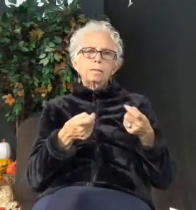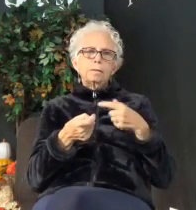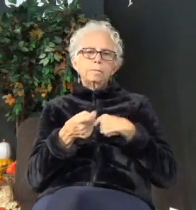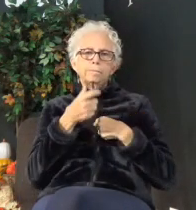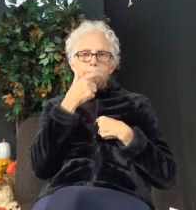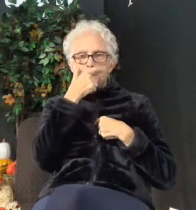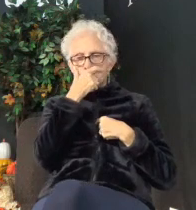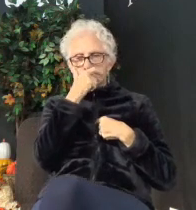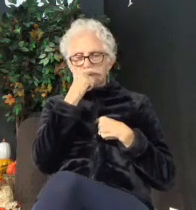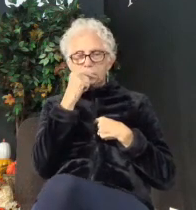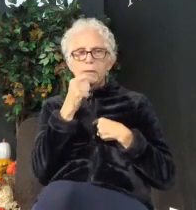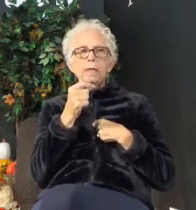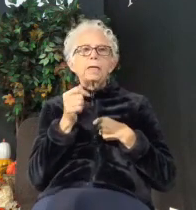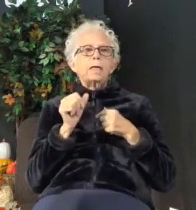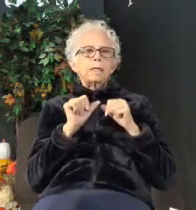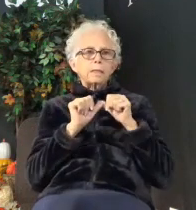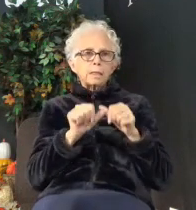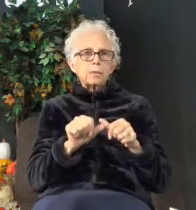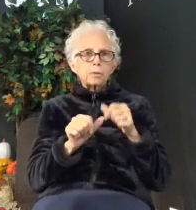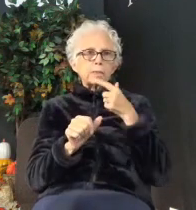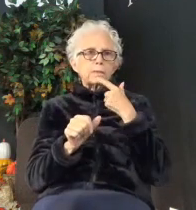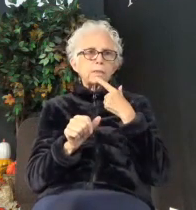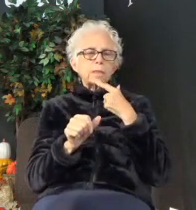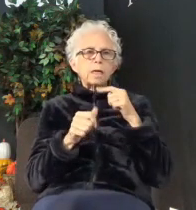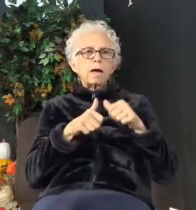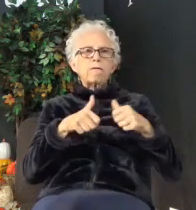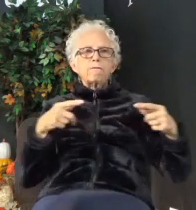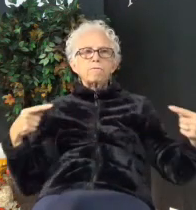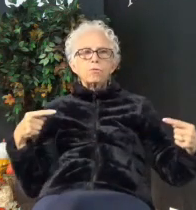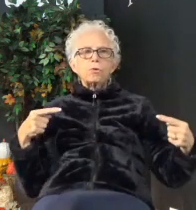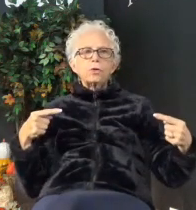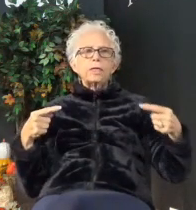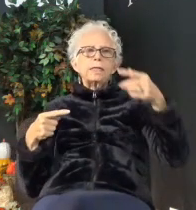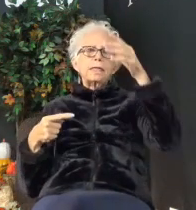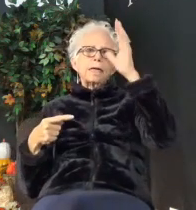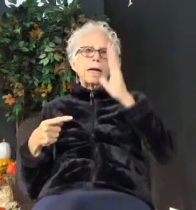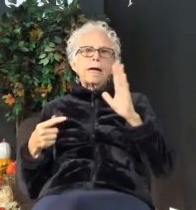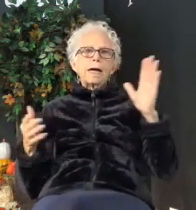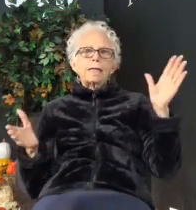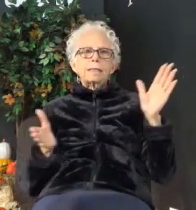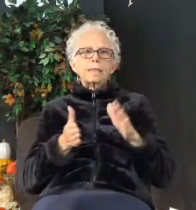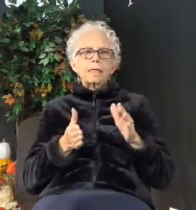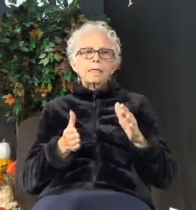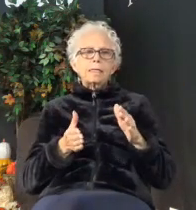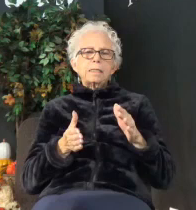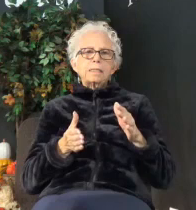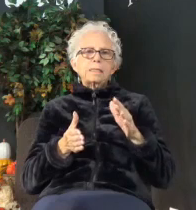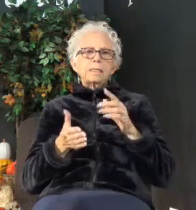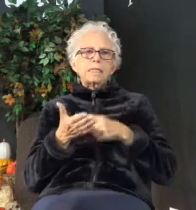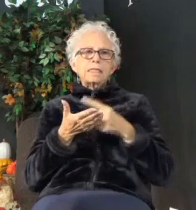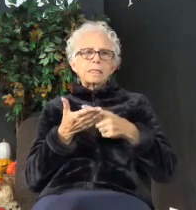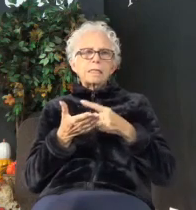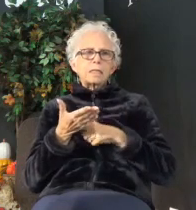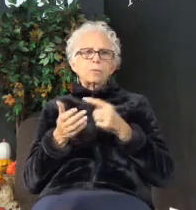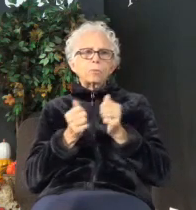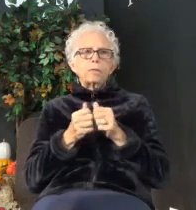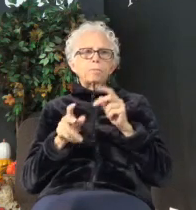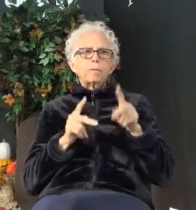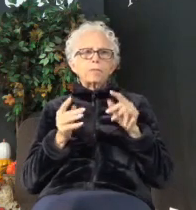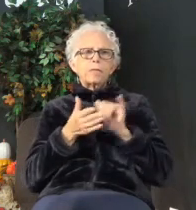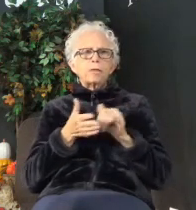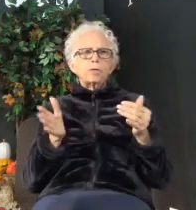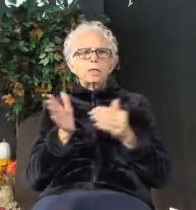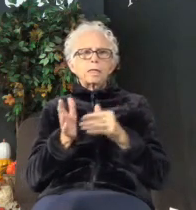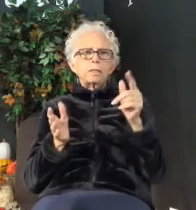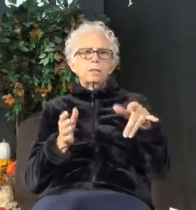It goes on to say, avoid godless, foolish discussions with those who oppose you with their so